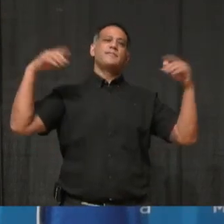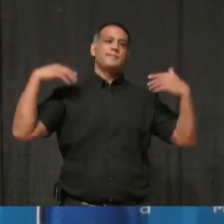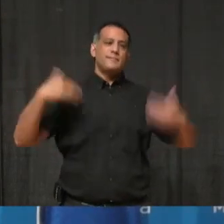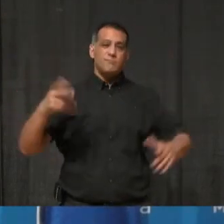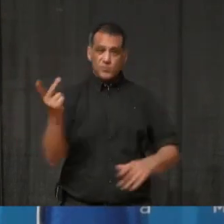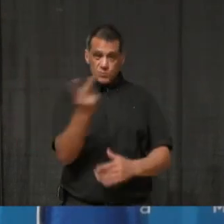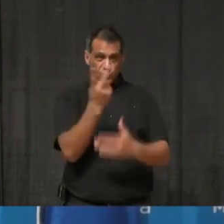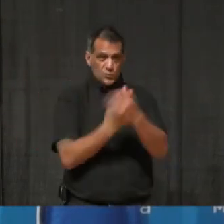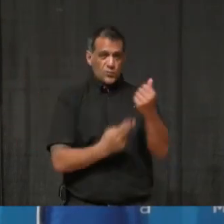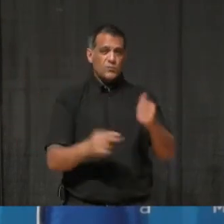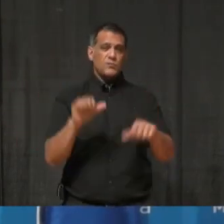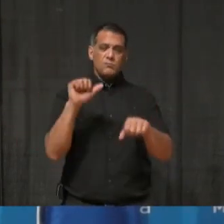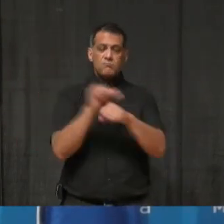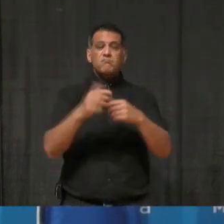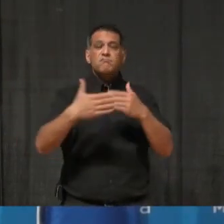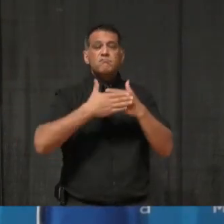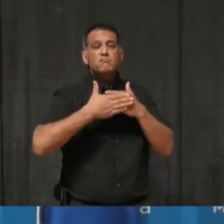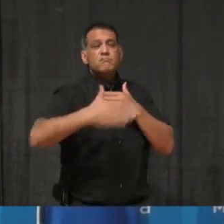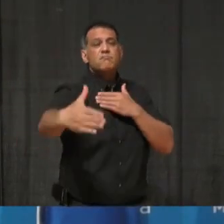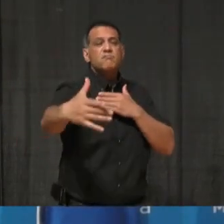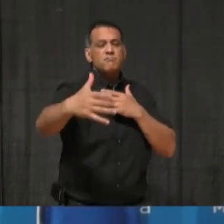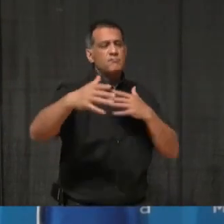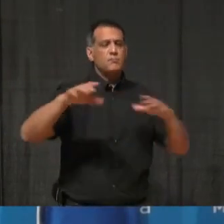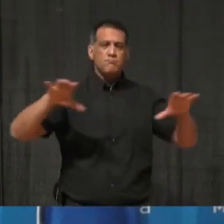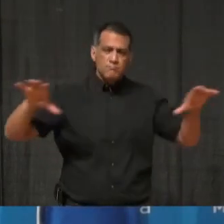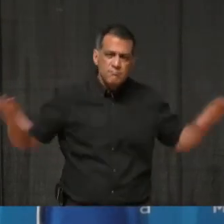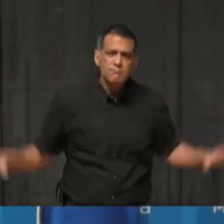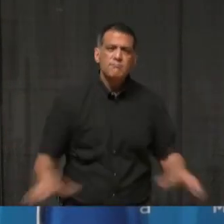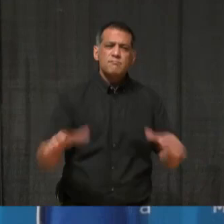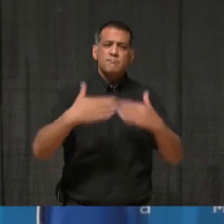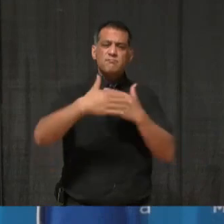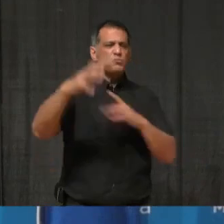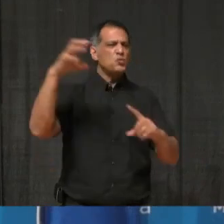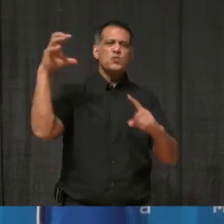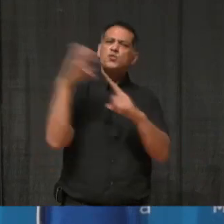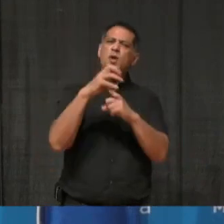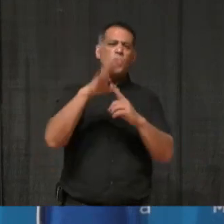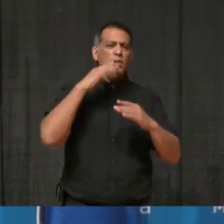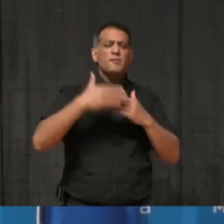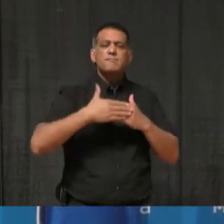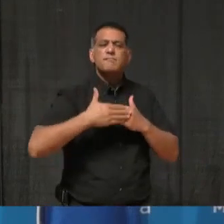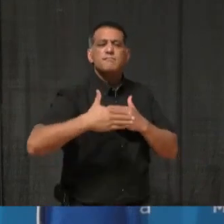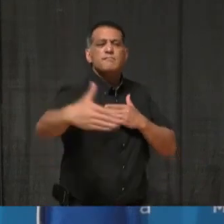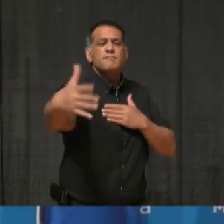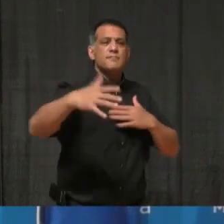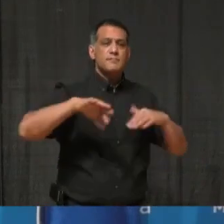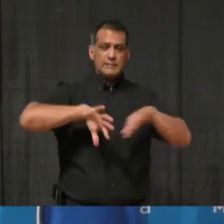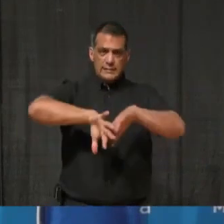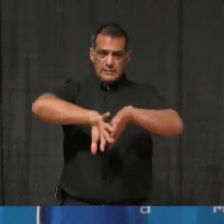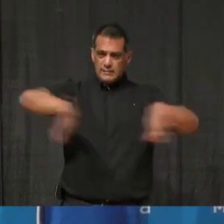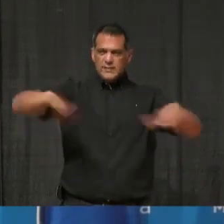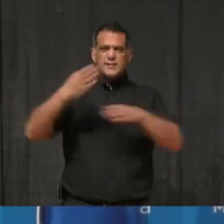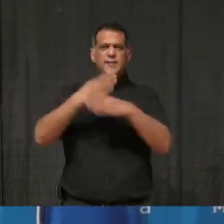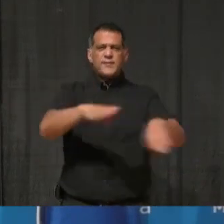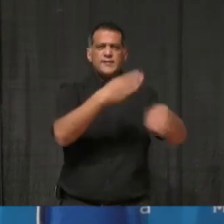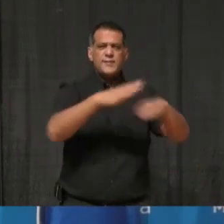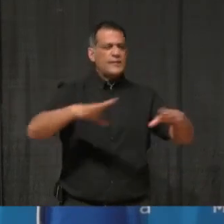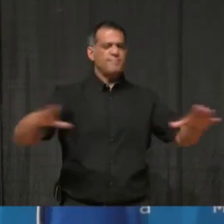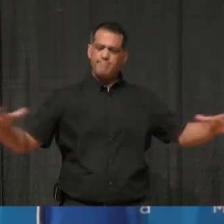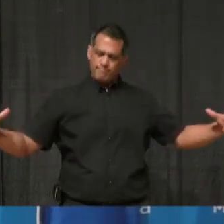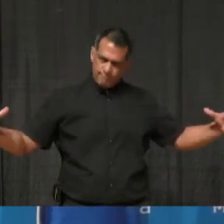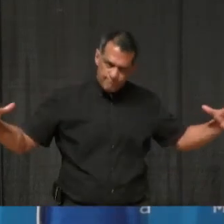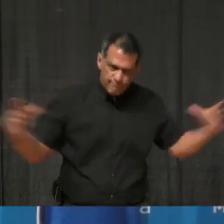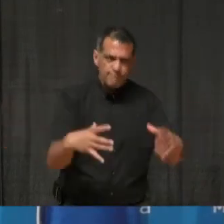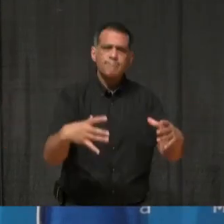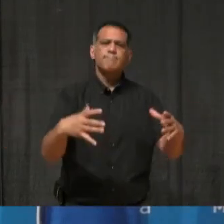is immense. Their greatest task will be trying to heal the great divisions in America that have